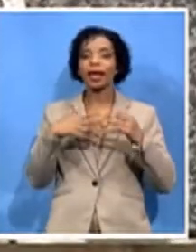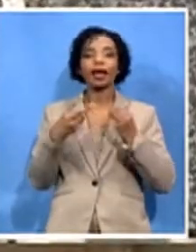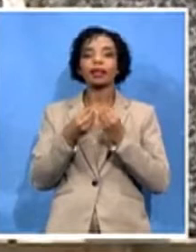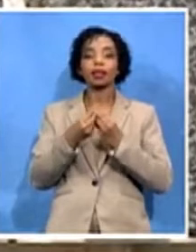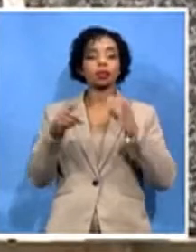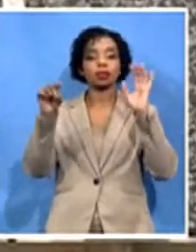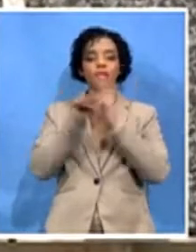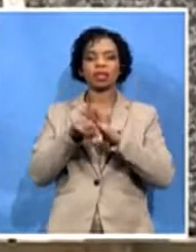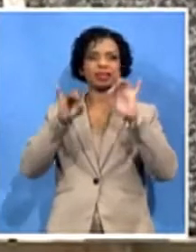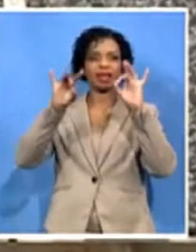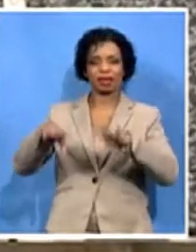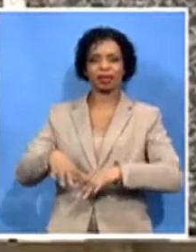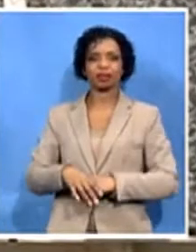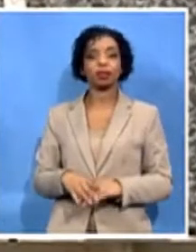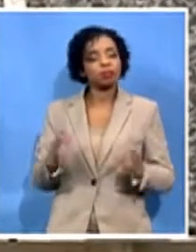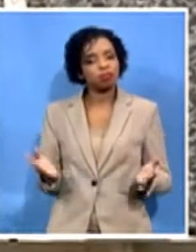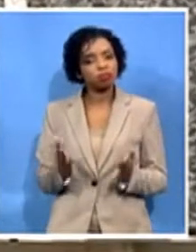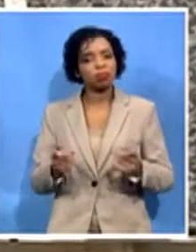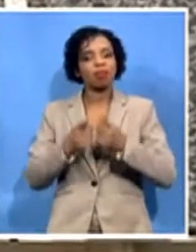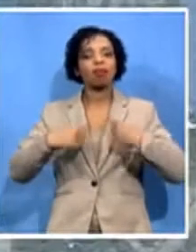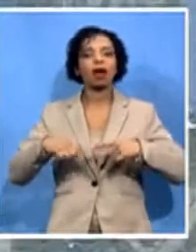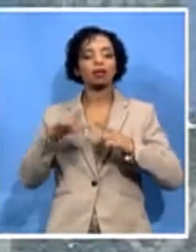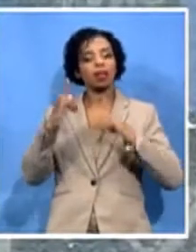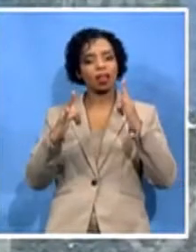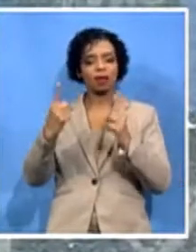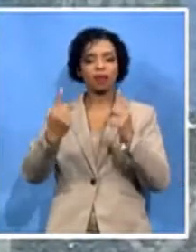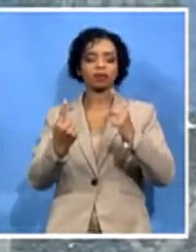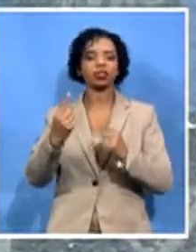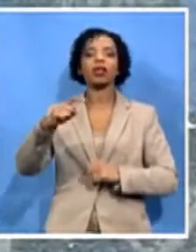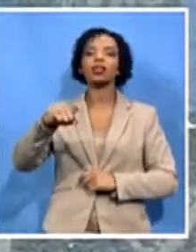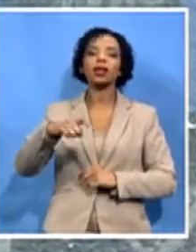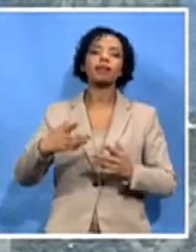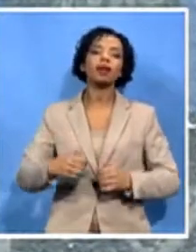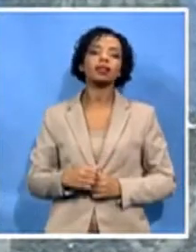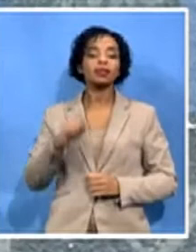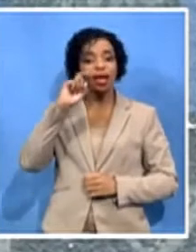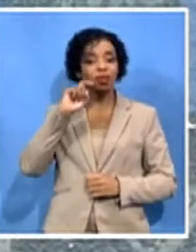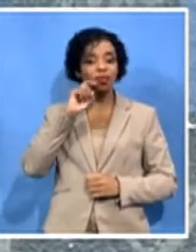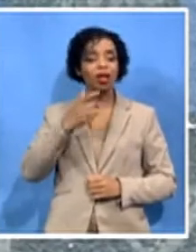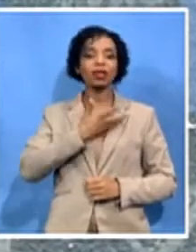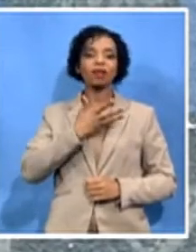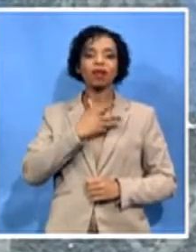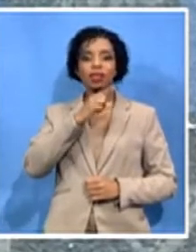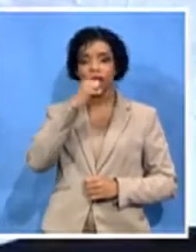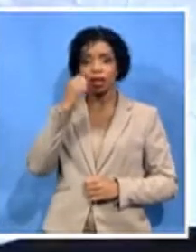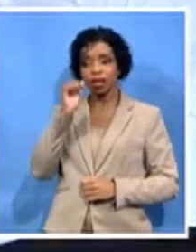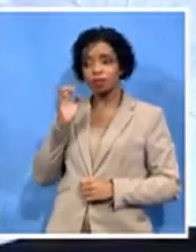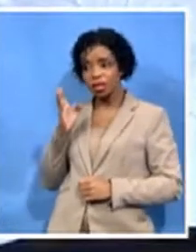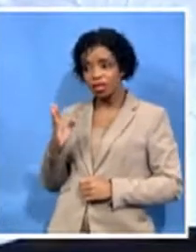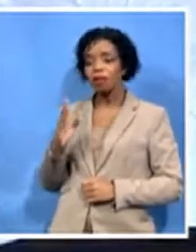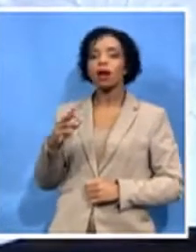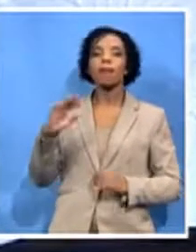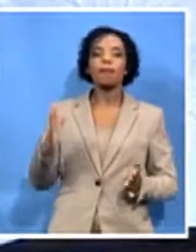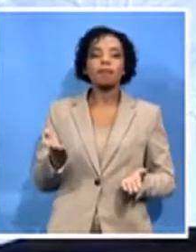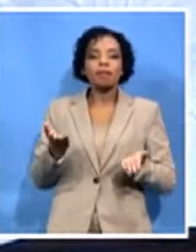another and be united. Because as my grandfather named him Mpagamisi, he wanted him to uplift the nation and he